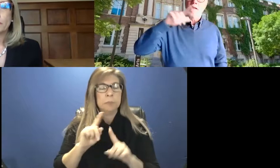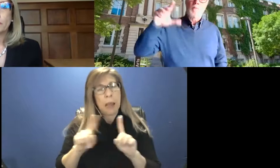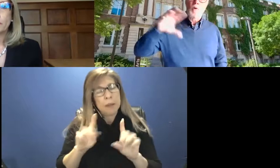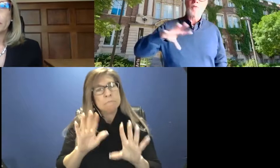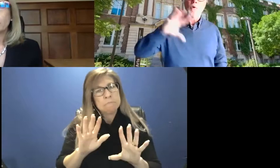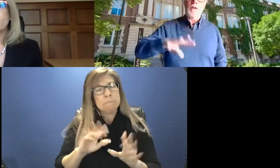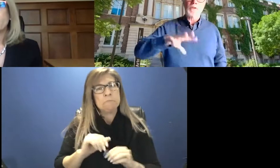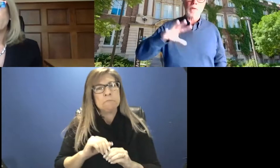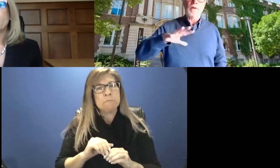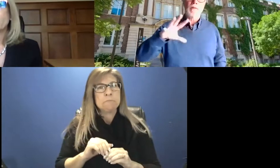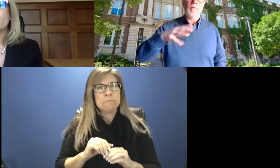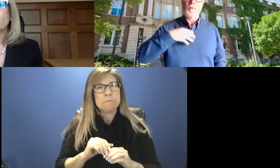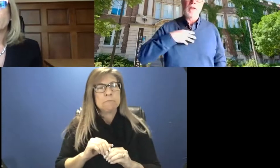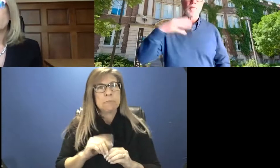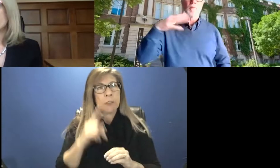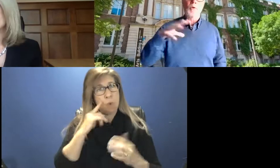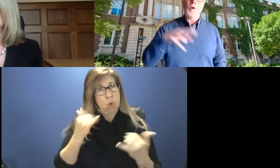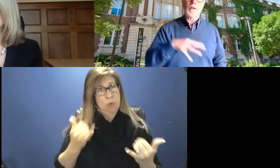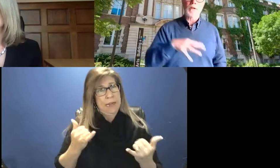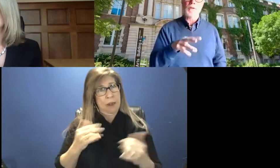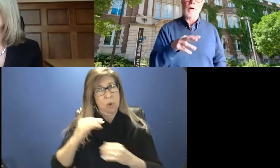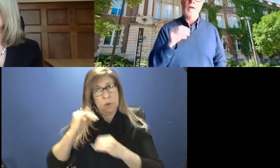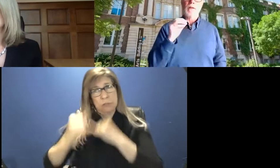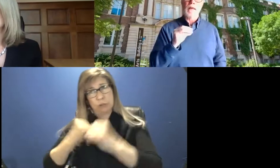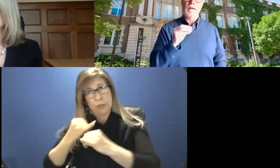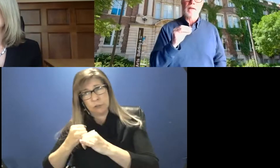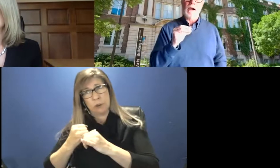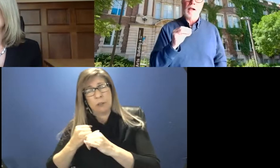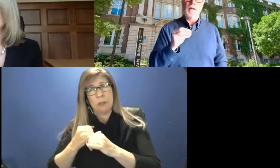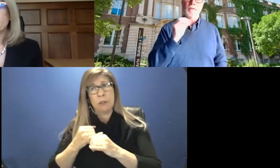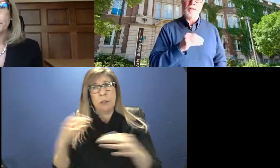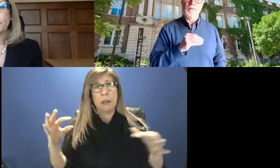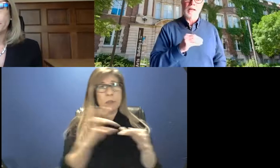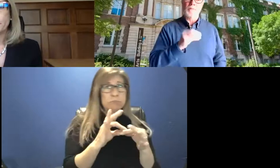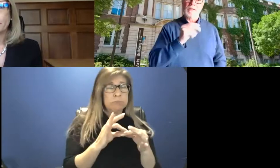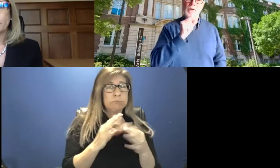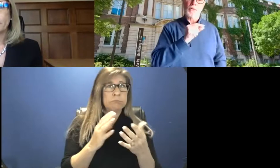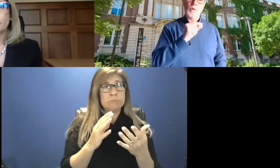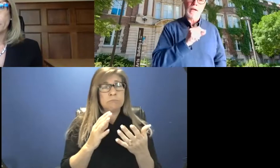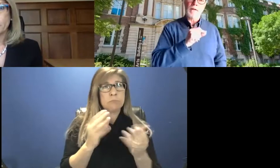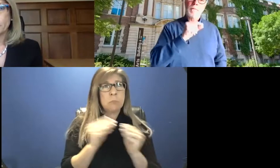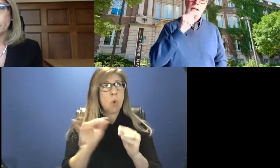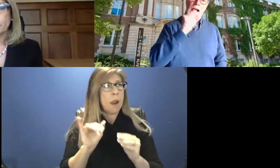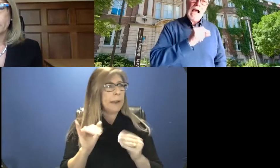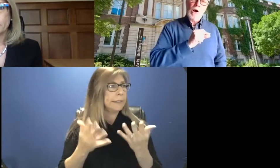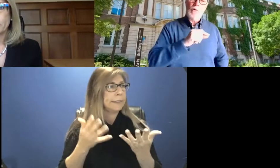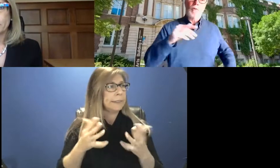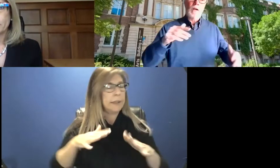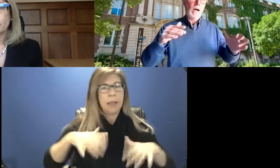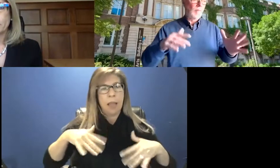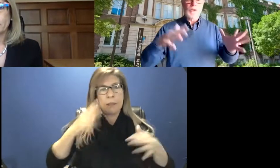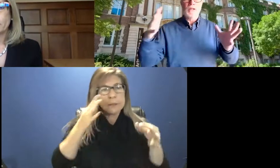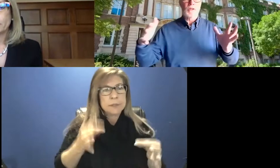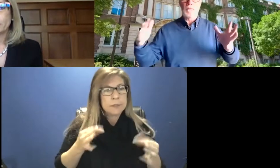it's, it's more of a question mark for me, it's more of a question mark than, uh, a definitive answer because I don't know yet how,